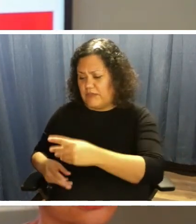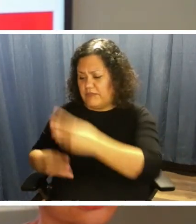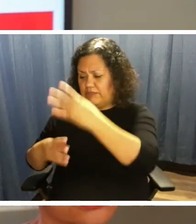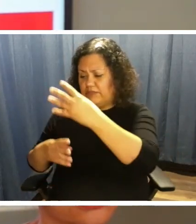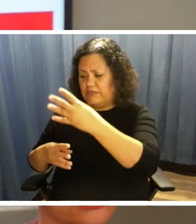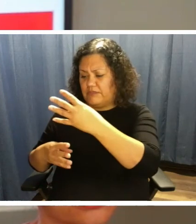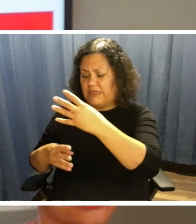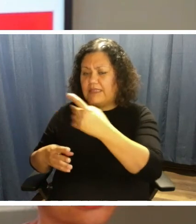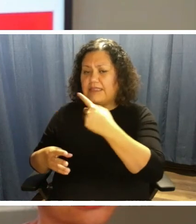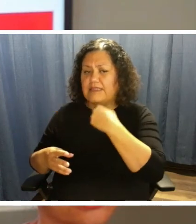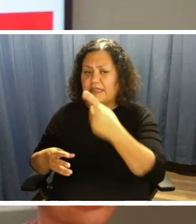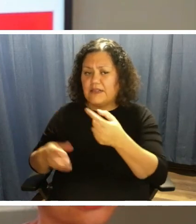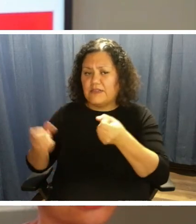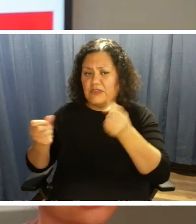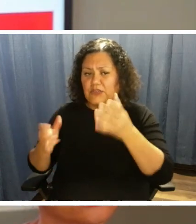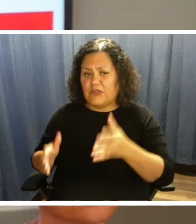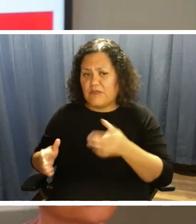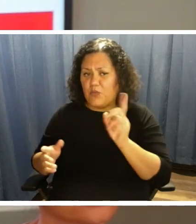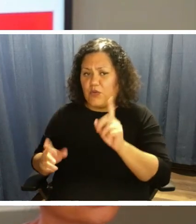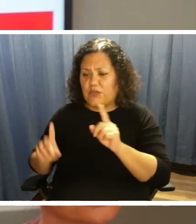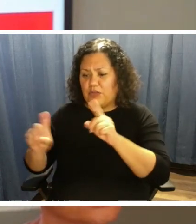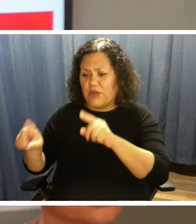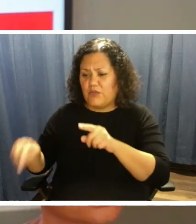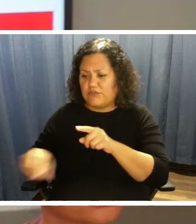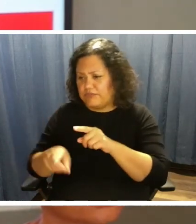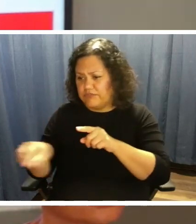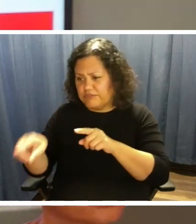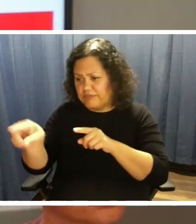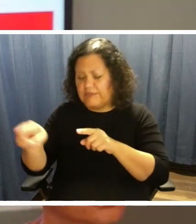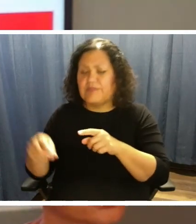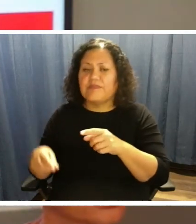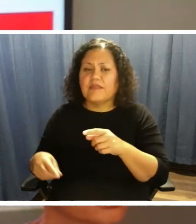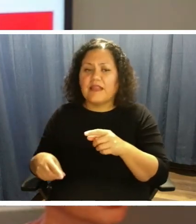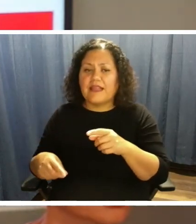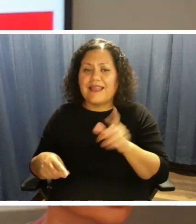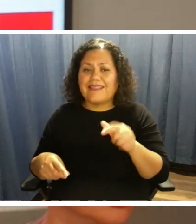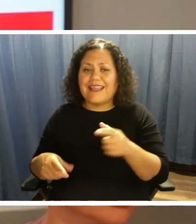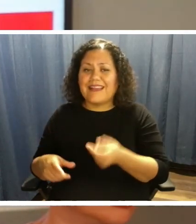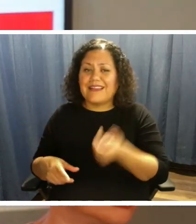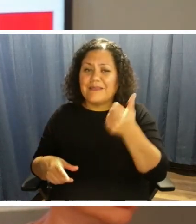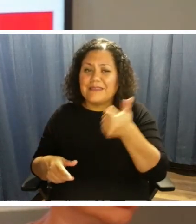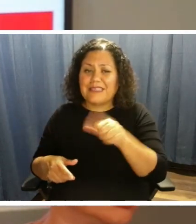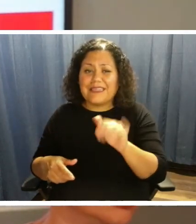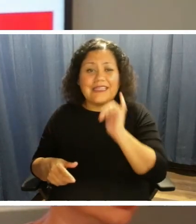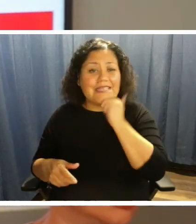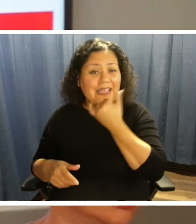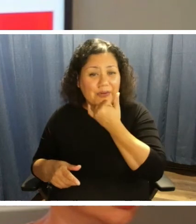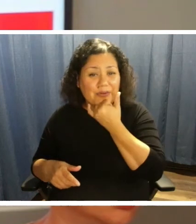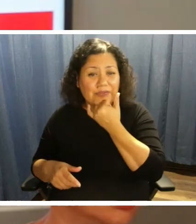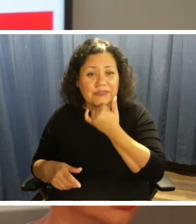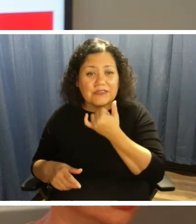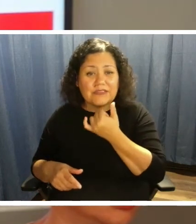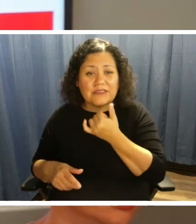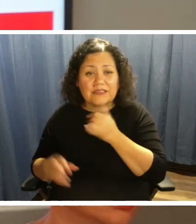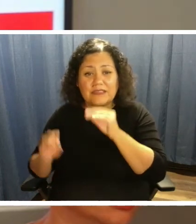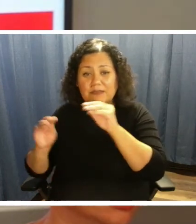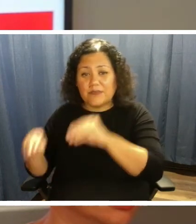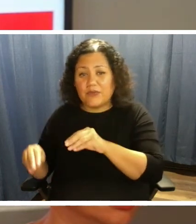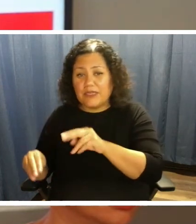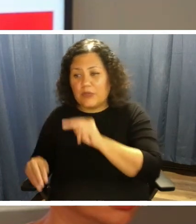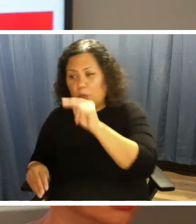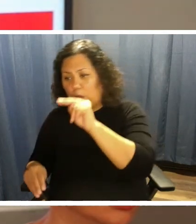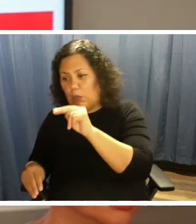the operator where to go. So this also eliminates any errors and putting north instead of south